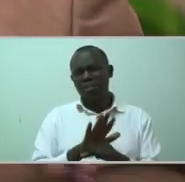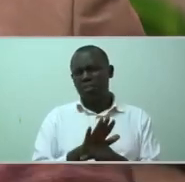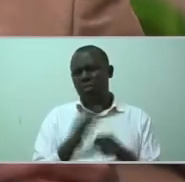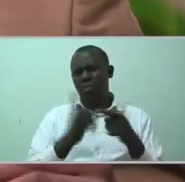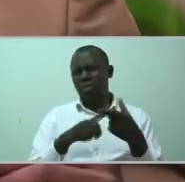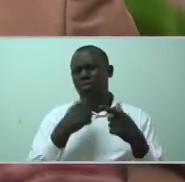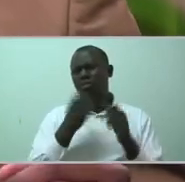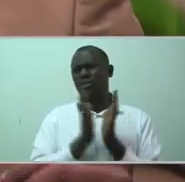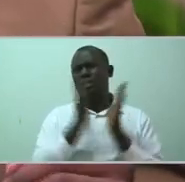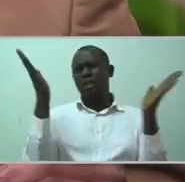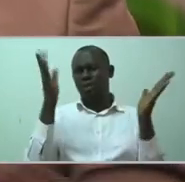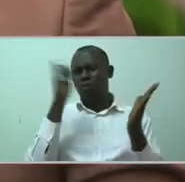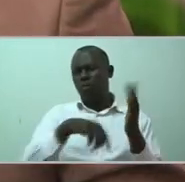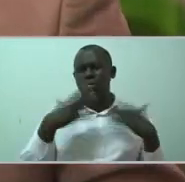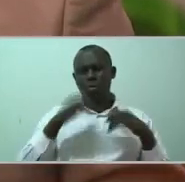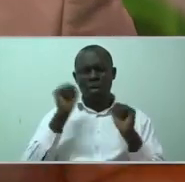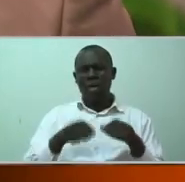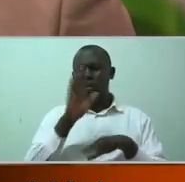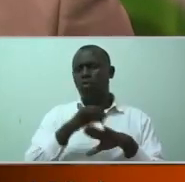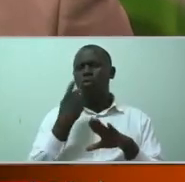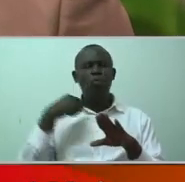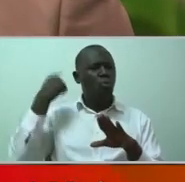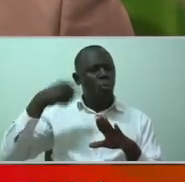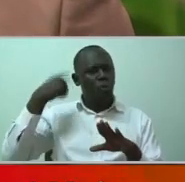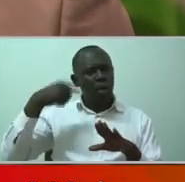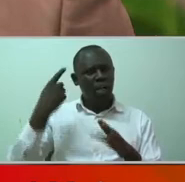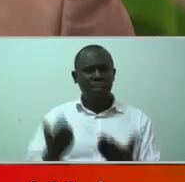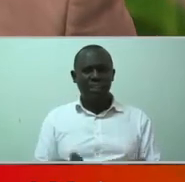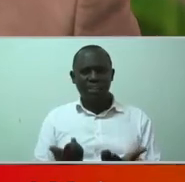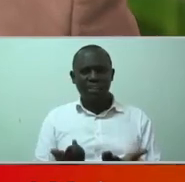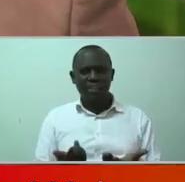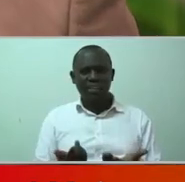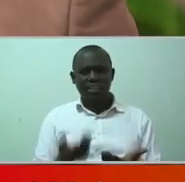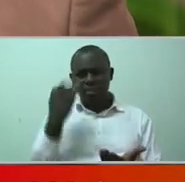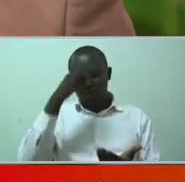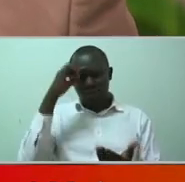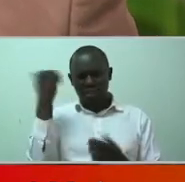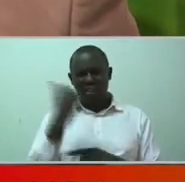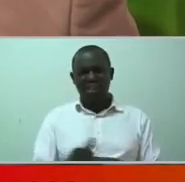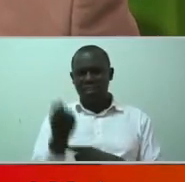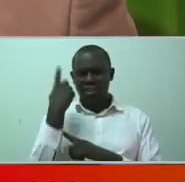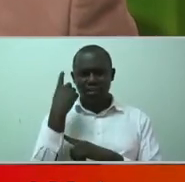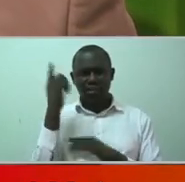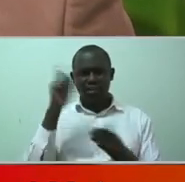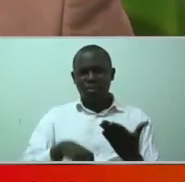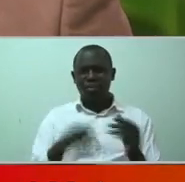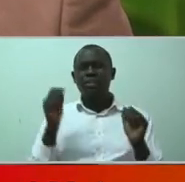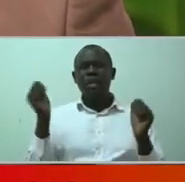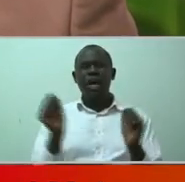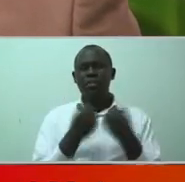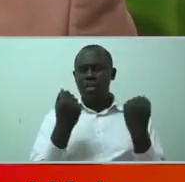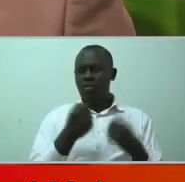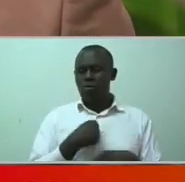you know, what people would call weird. And because they didn't understand what was up with